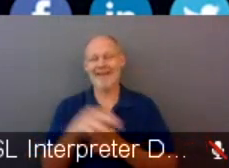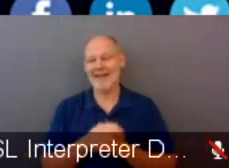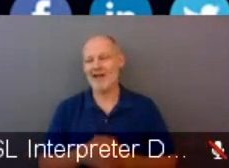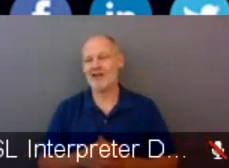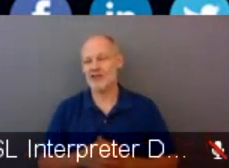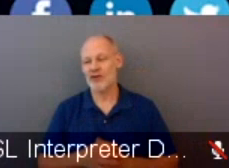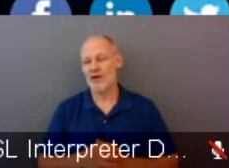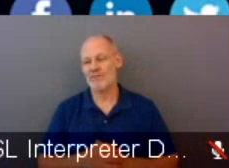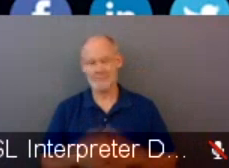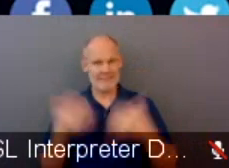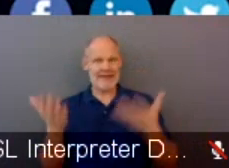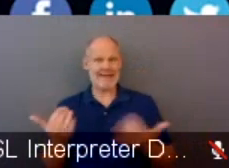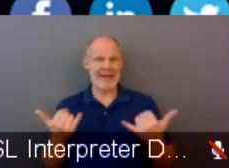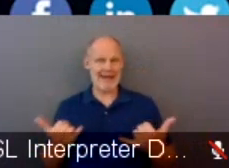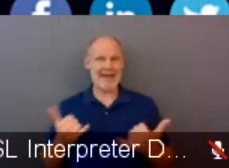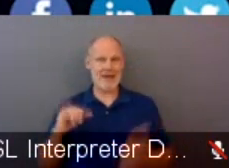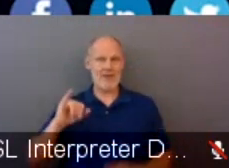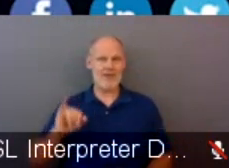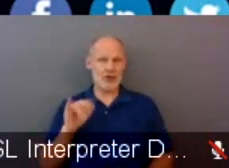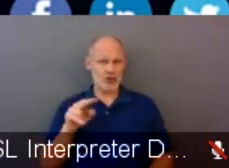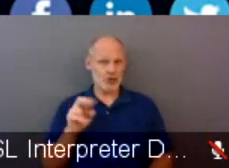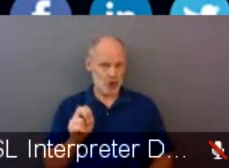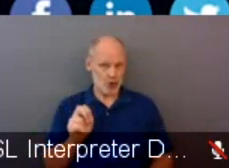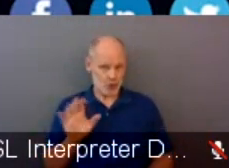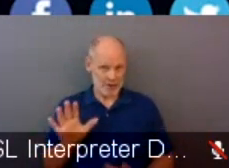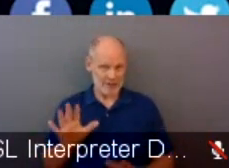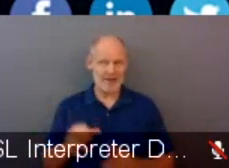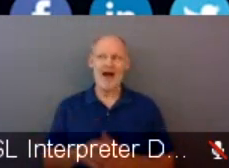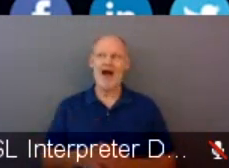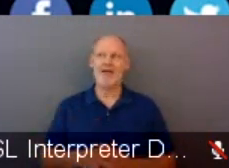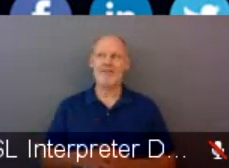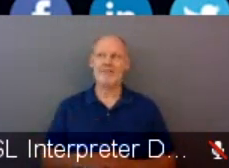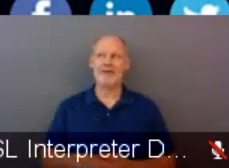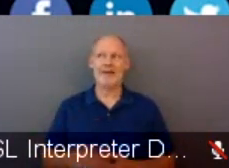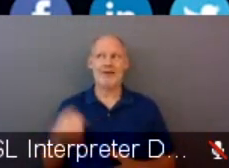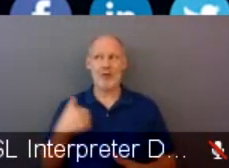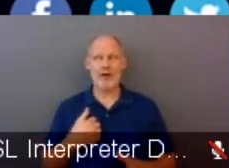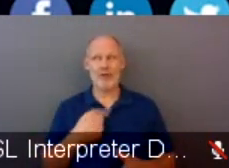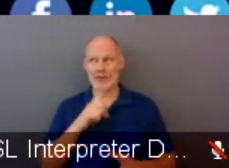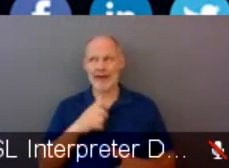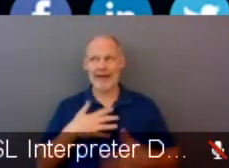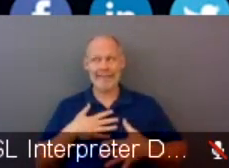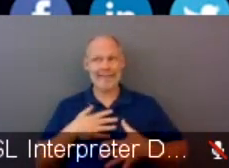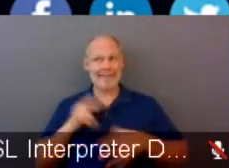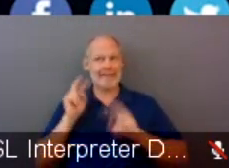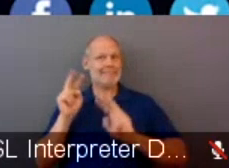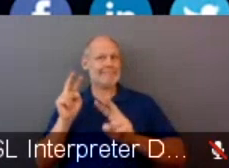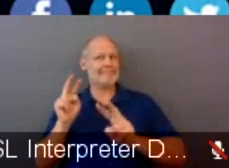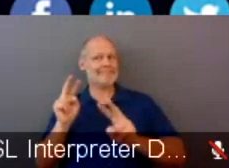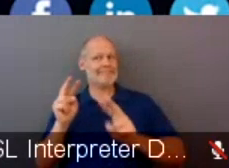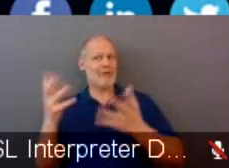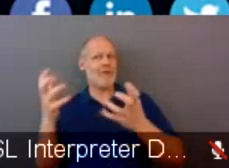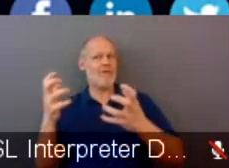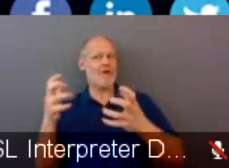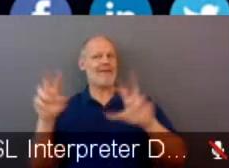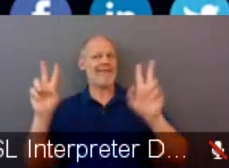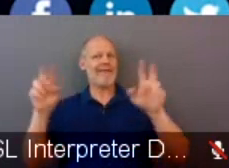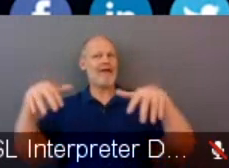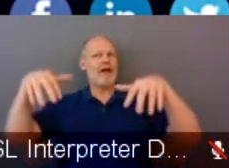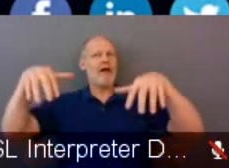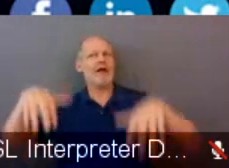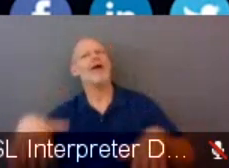we are looking forward to some downtime from all the work that we've done over the last year, year and a half,